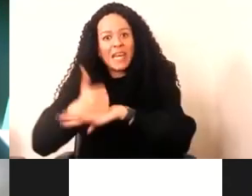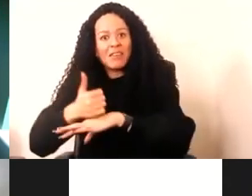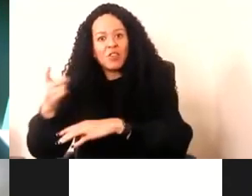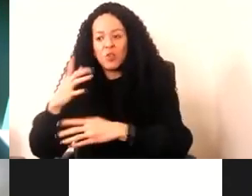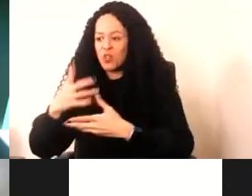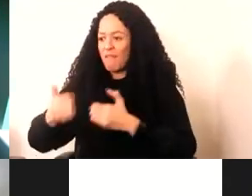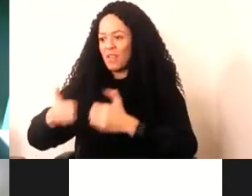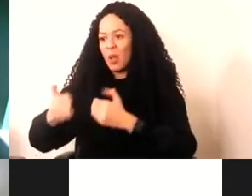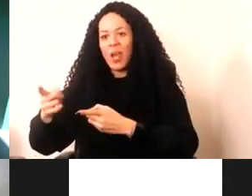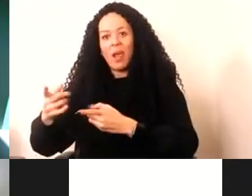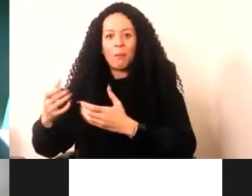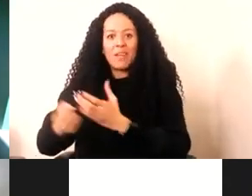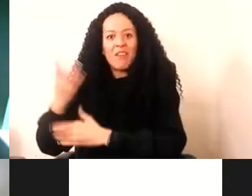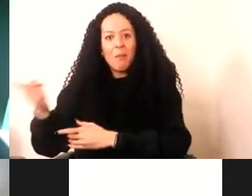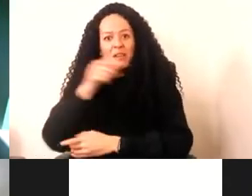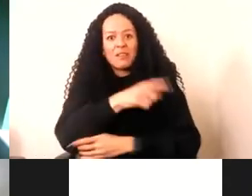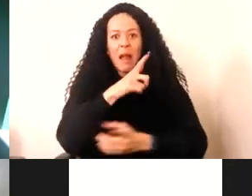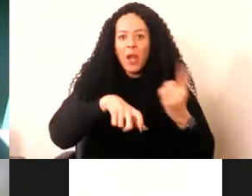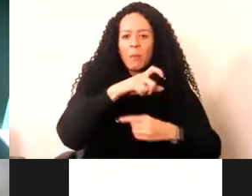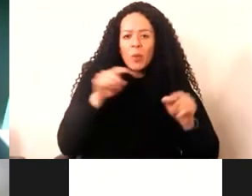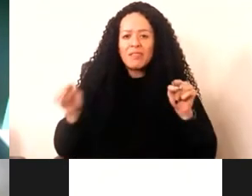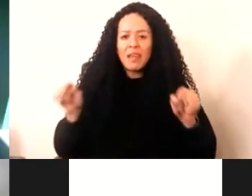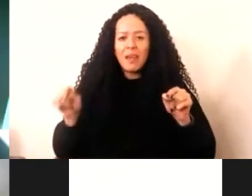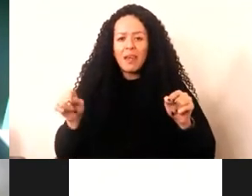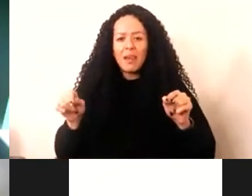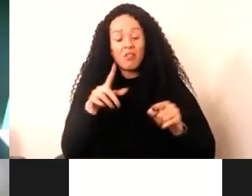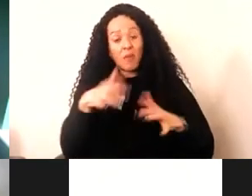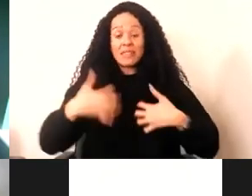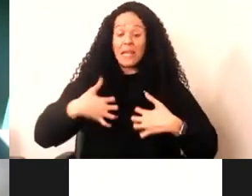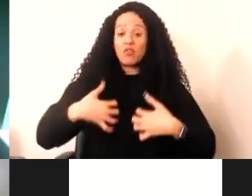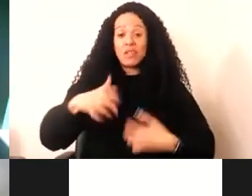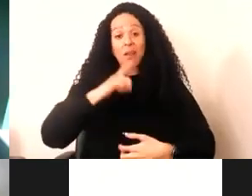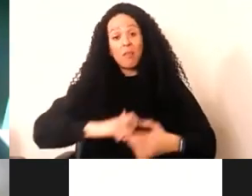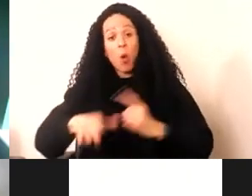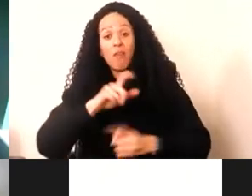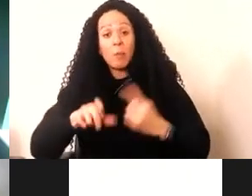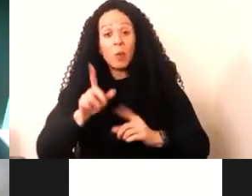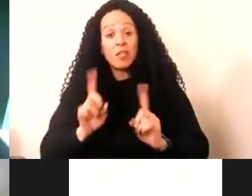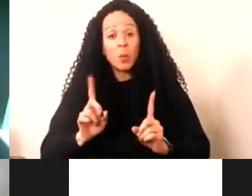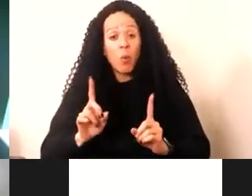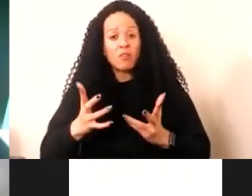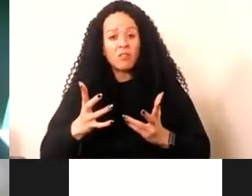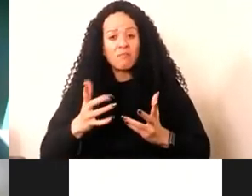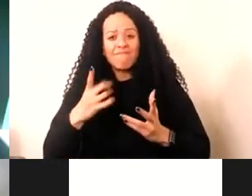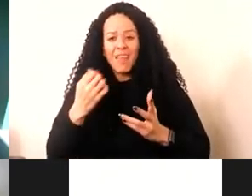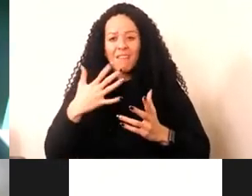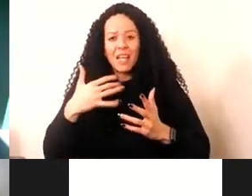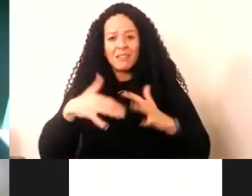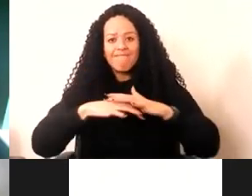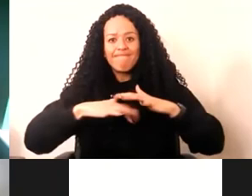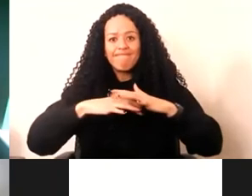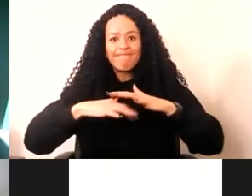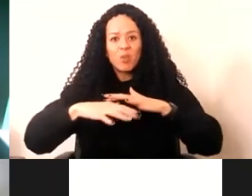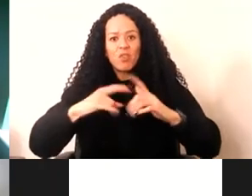interested in is how what is the role of community? And and and, you what are these kind of gray areas, legal, ethical